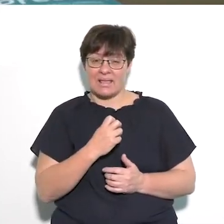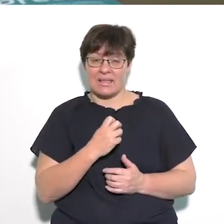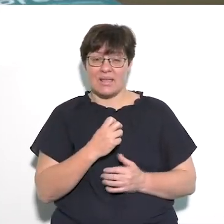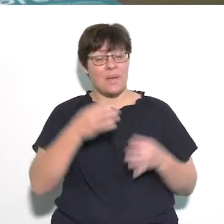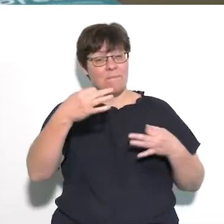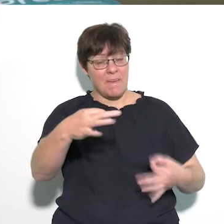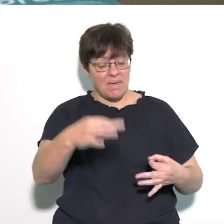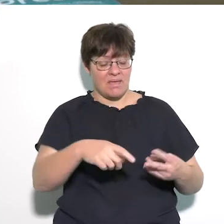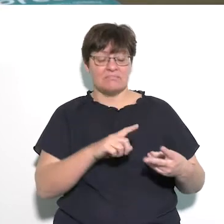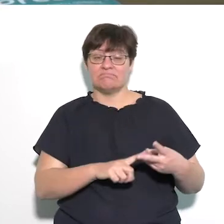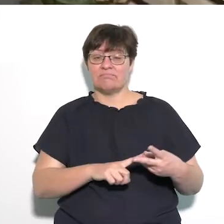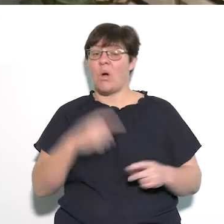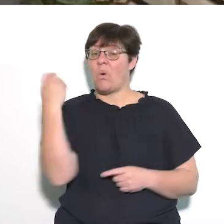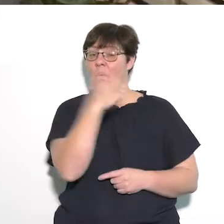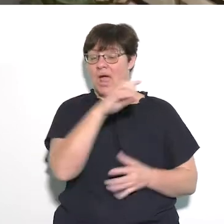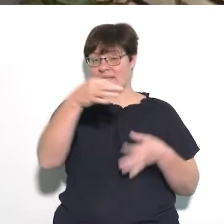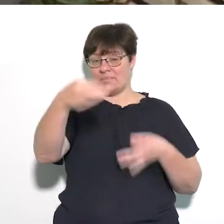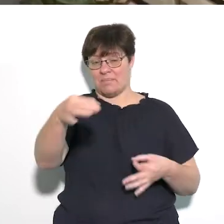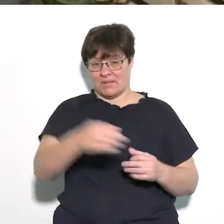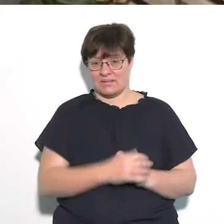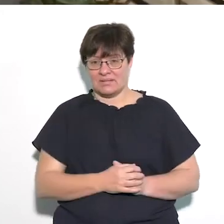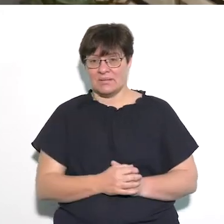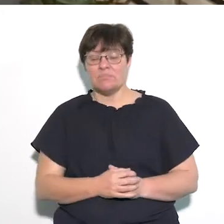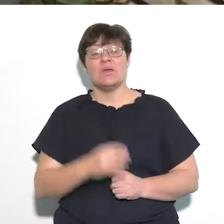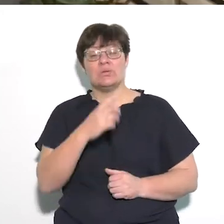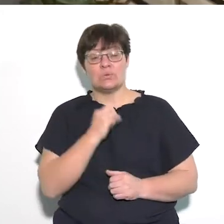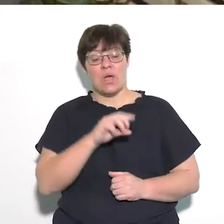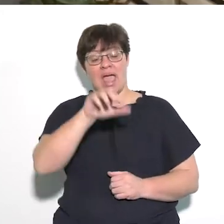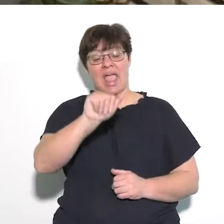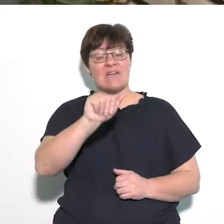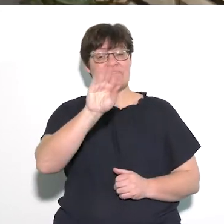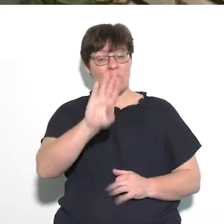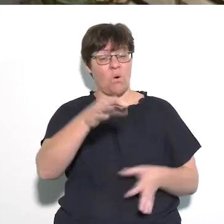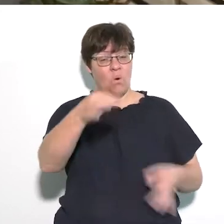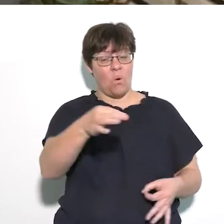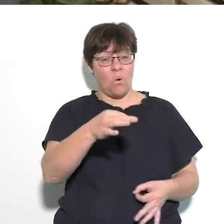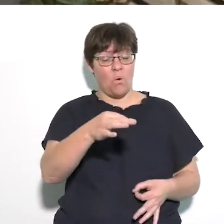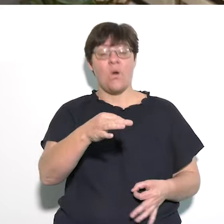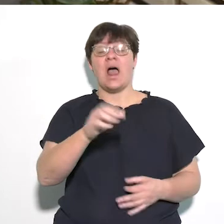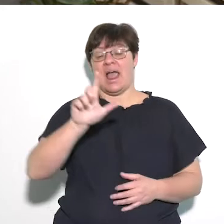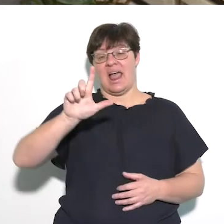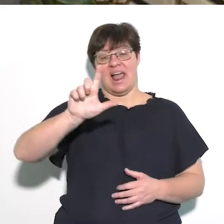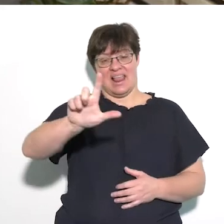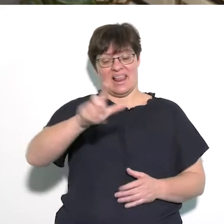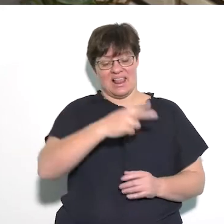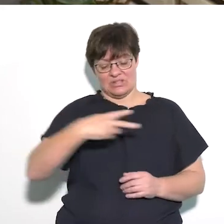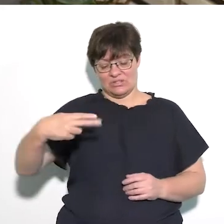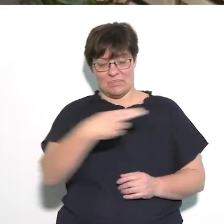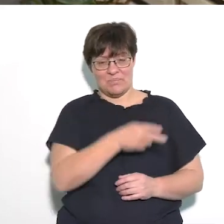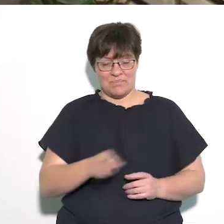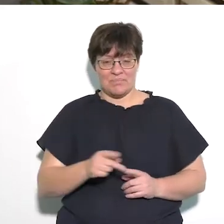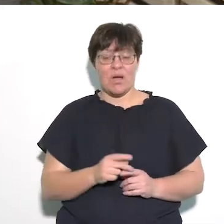of white paper. I have just cut an A4 sheet of black paper into an L shape.